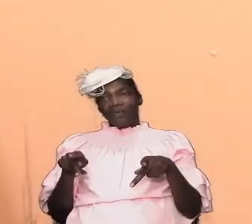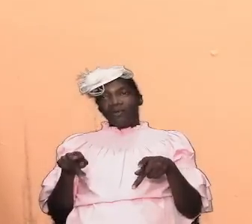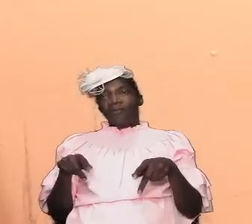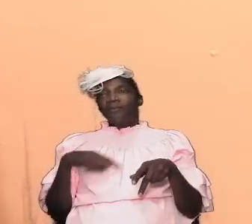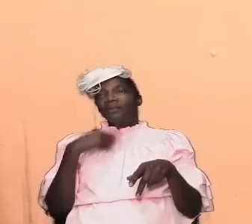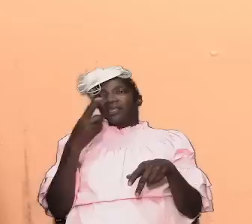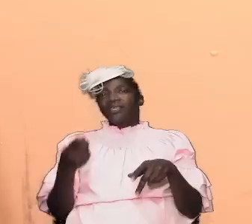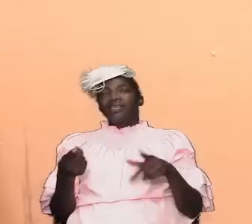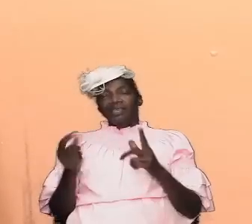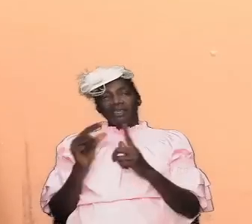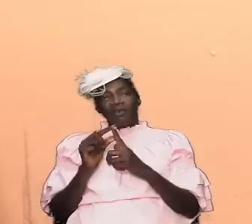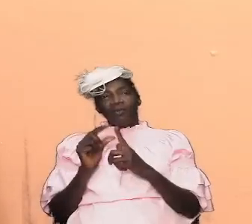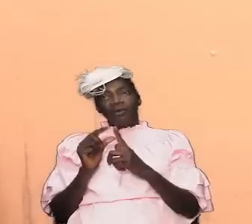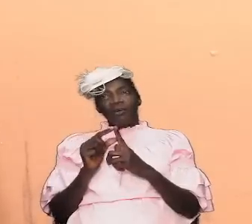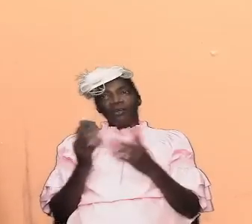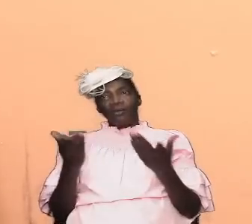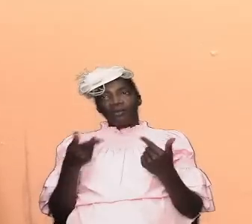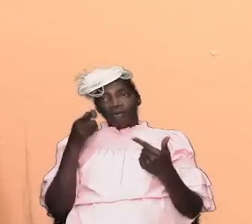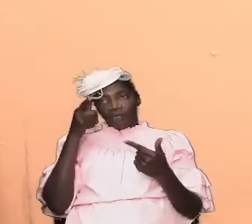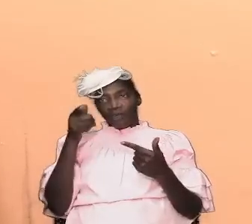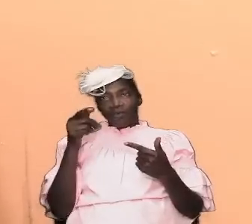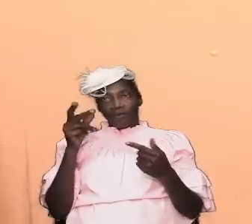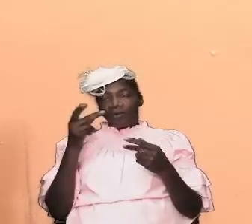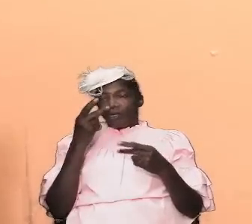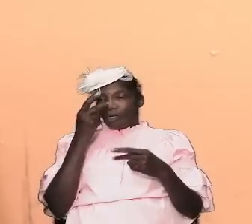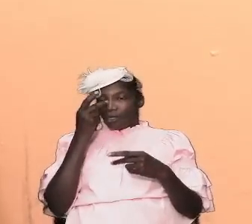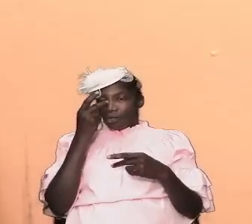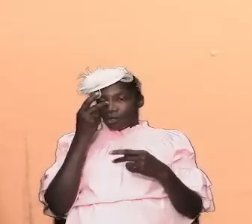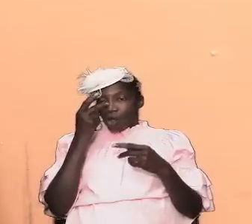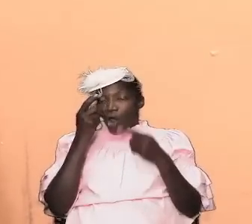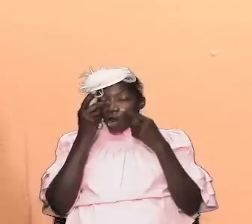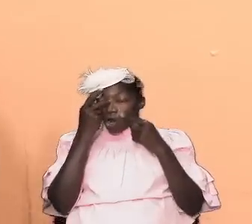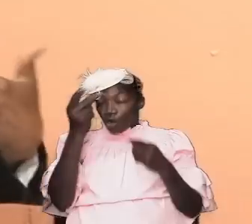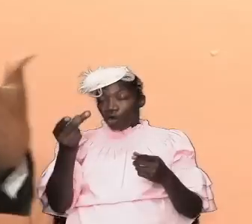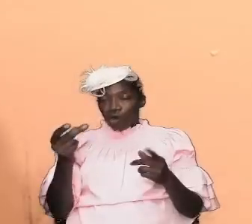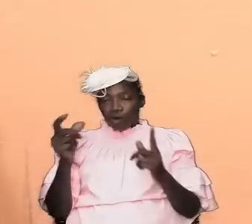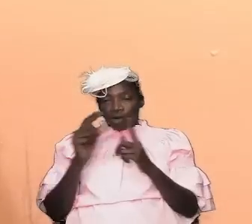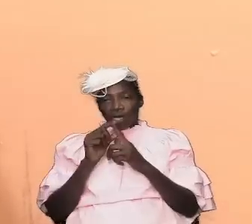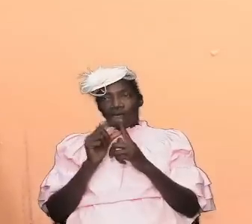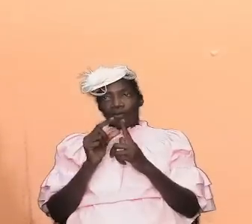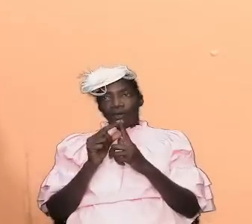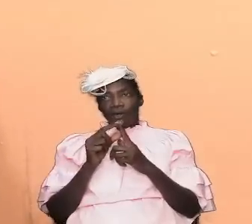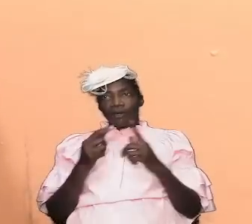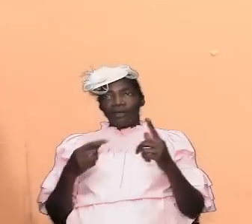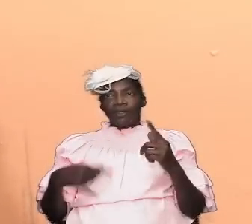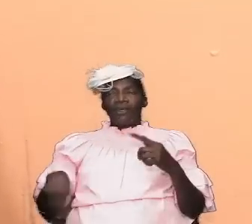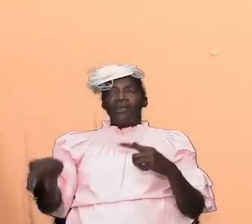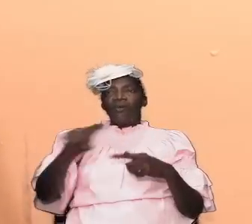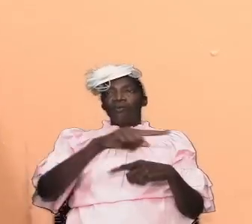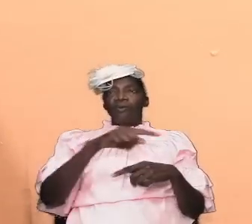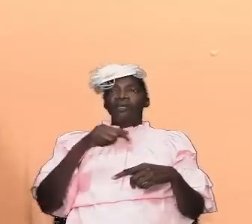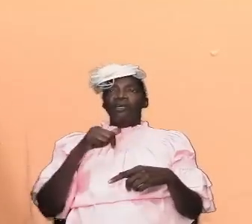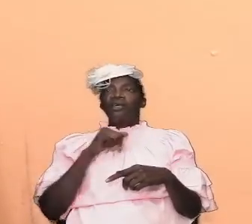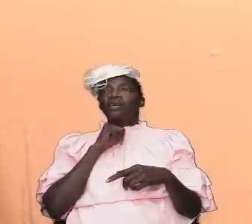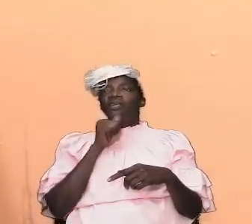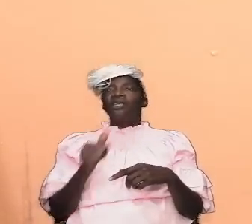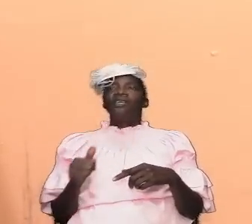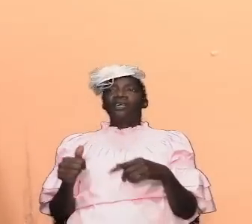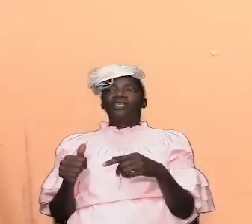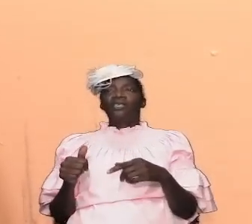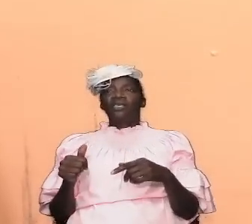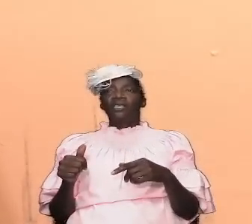just going into the word and i want us to look at the word as it is we are not and i'm not going to purport to